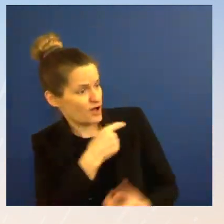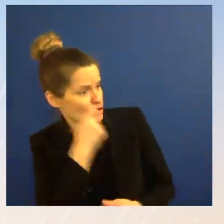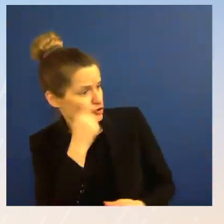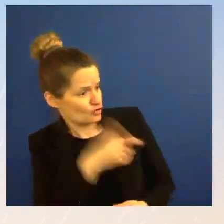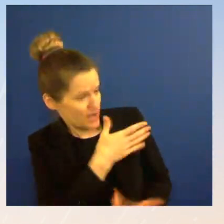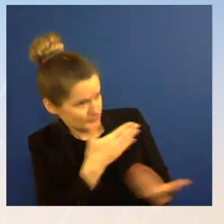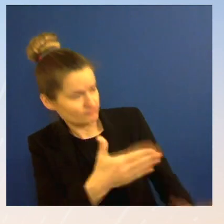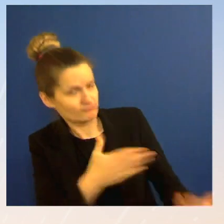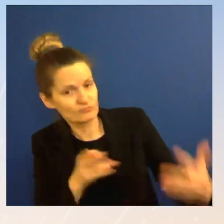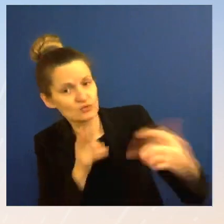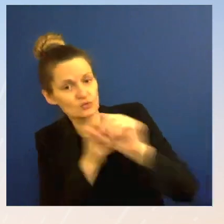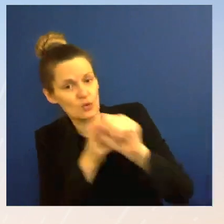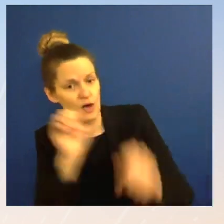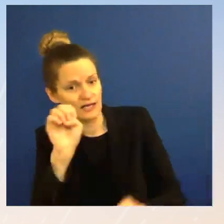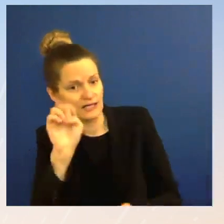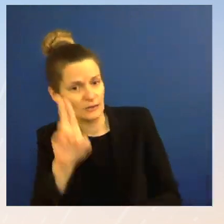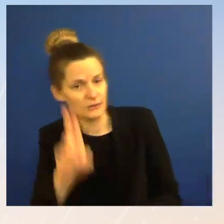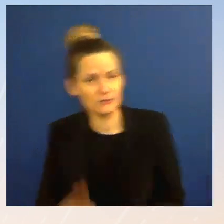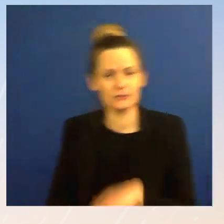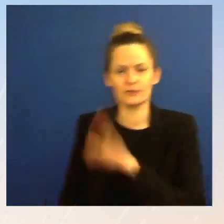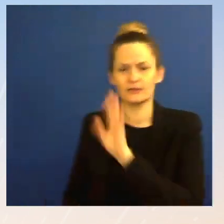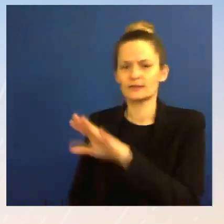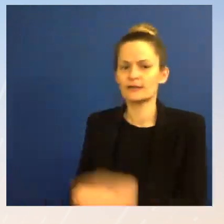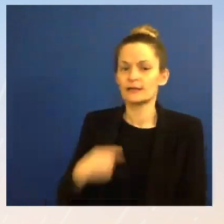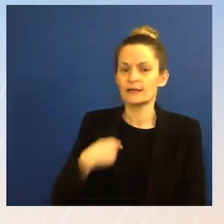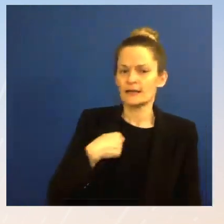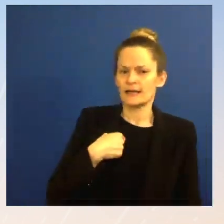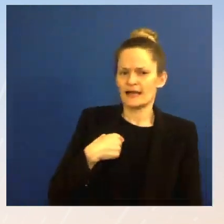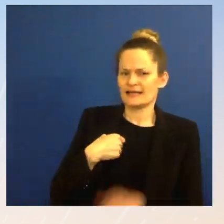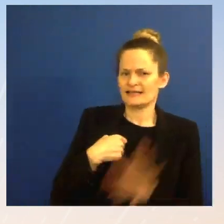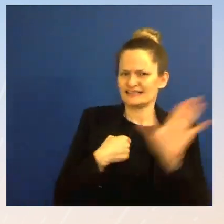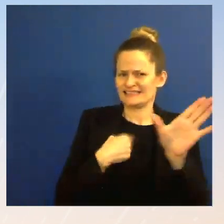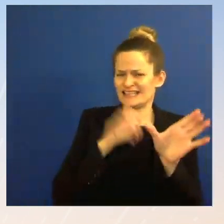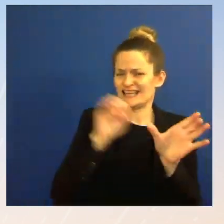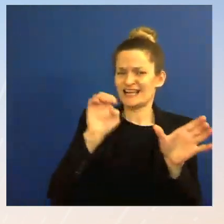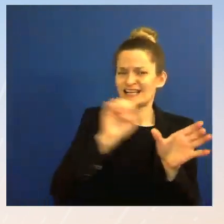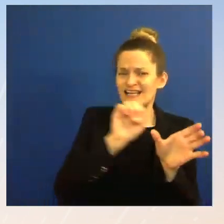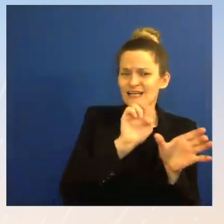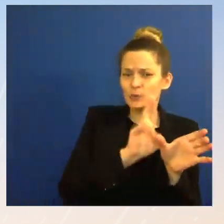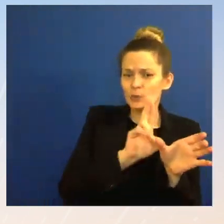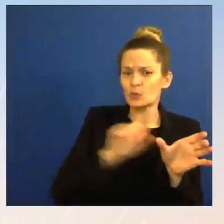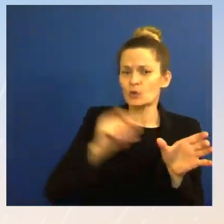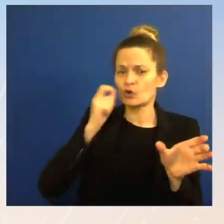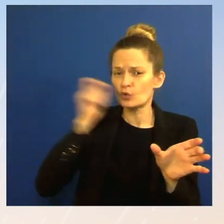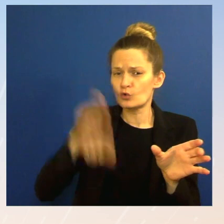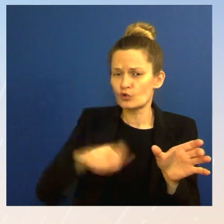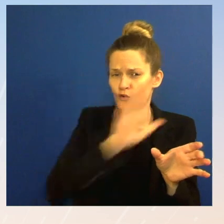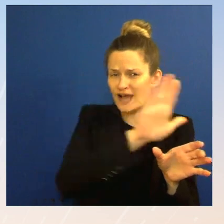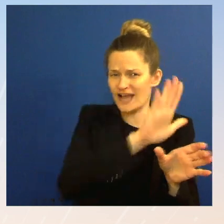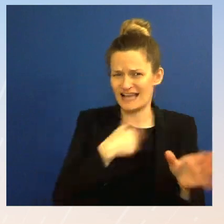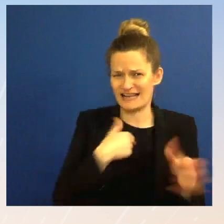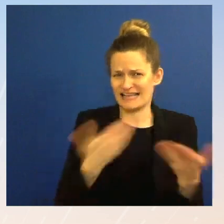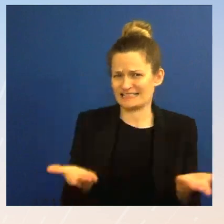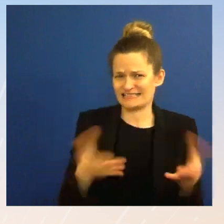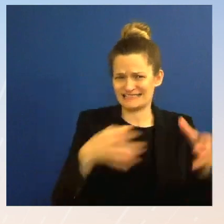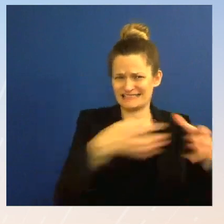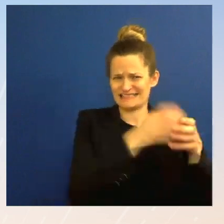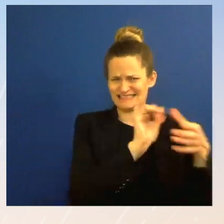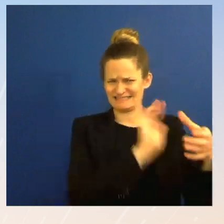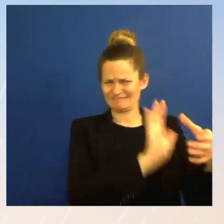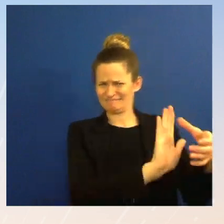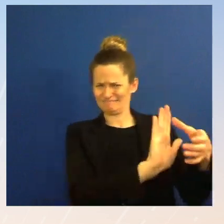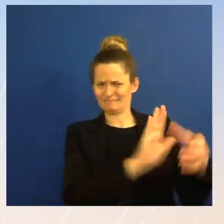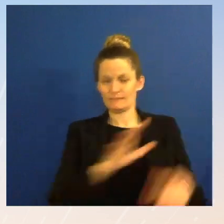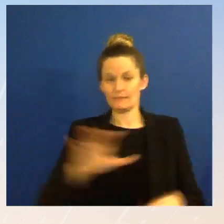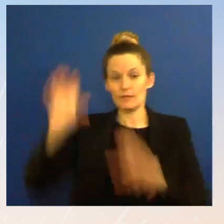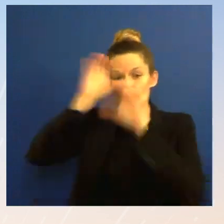question, I don't think that's what they're saying anymore. Uh, they have had, their stock market has been closed for days. The ruble's worth a penny. Uh,